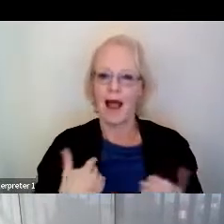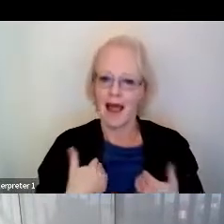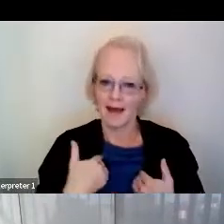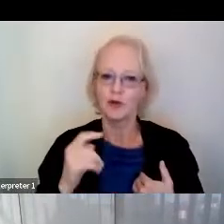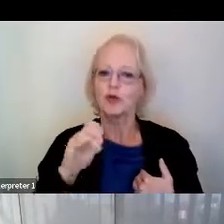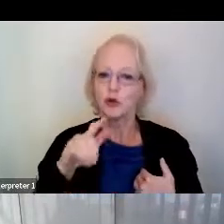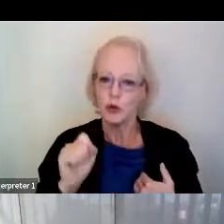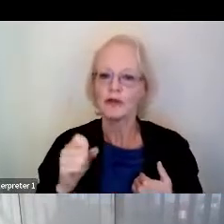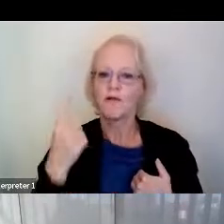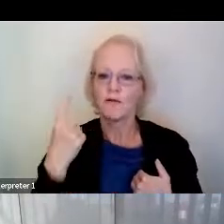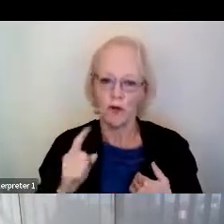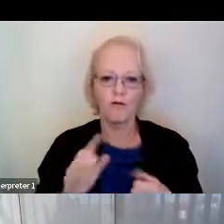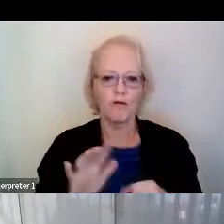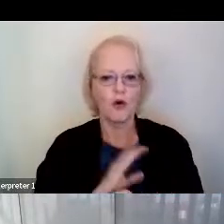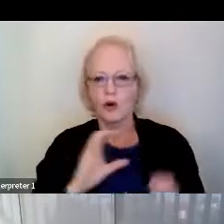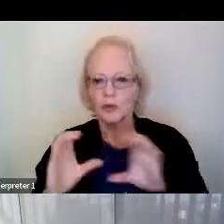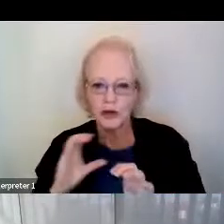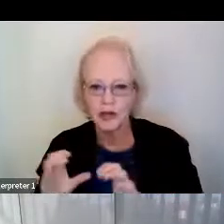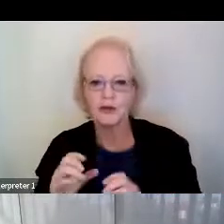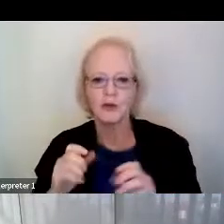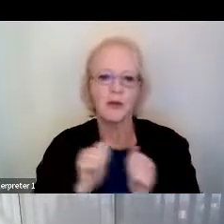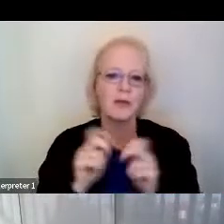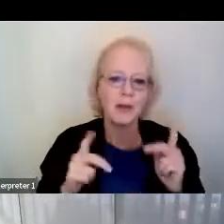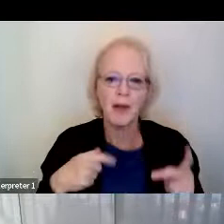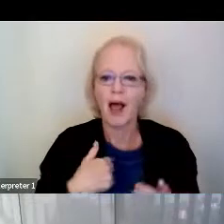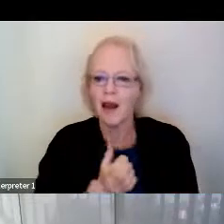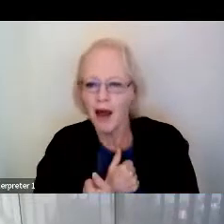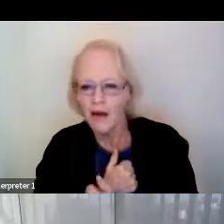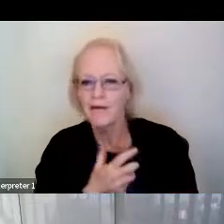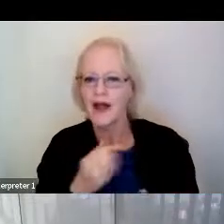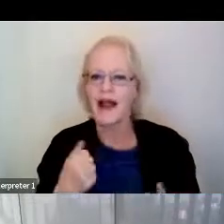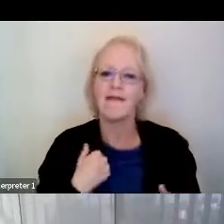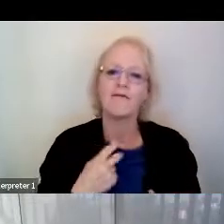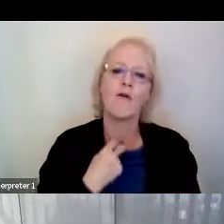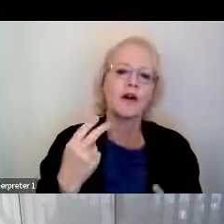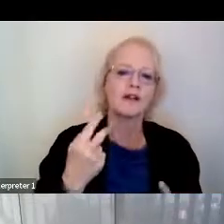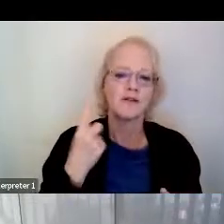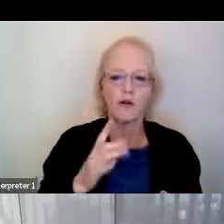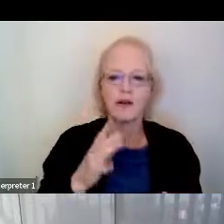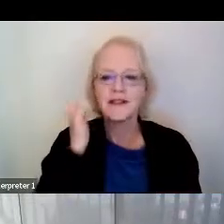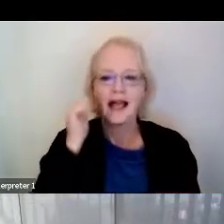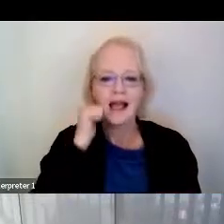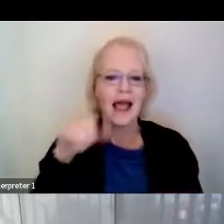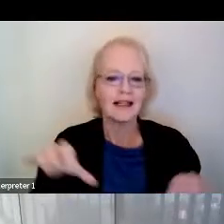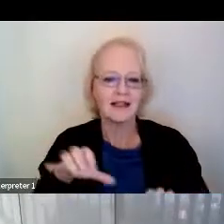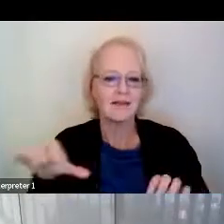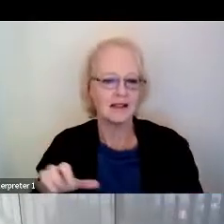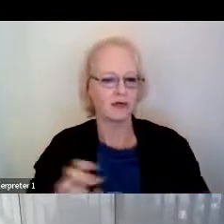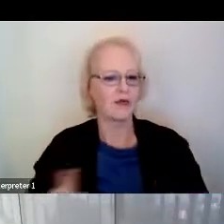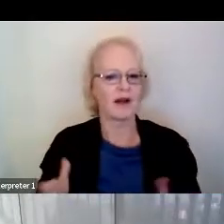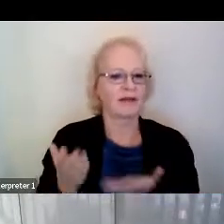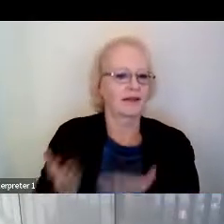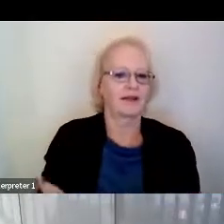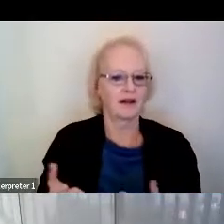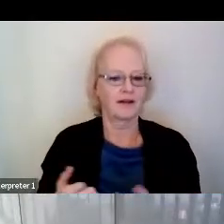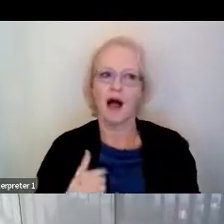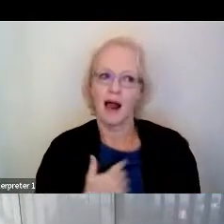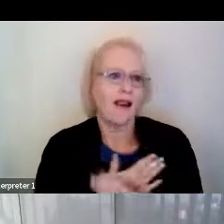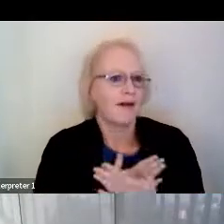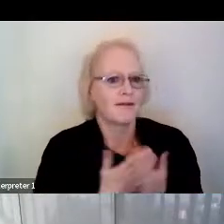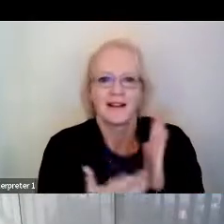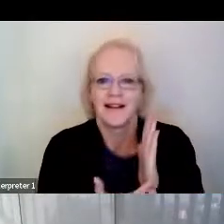have conversations with our loved ones, and a voice for our daily activities available to us. I love technology.